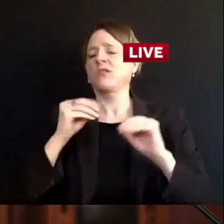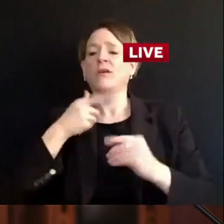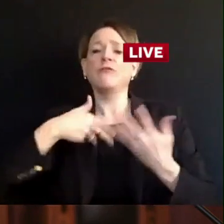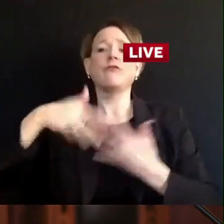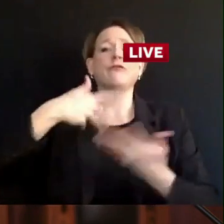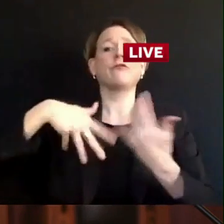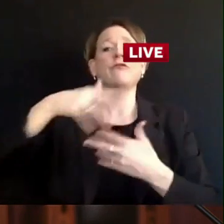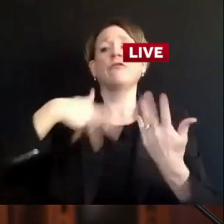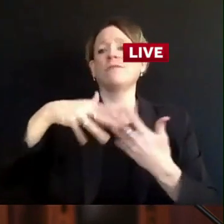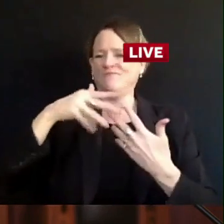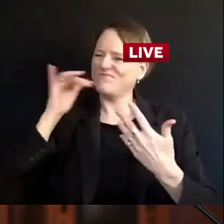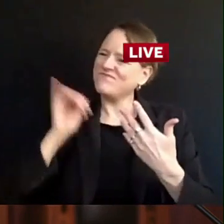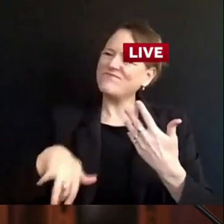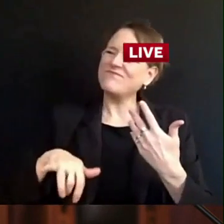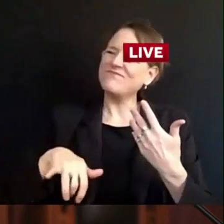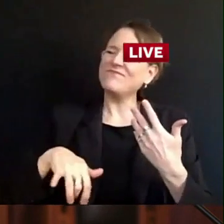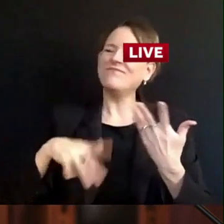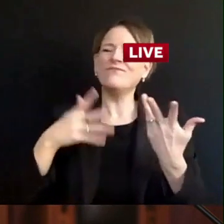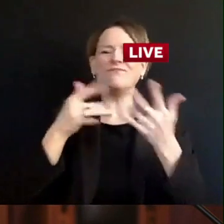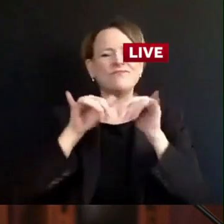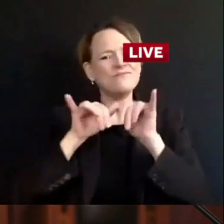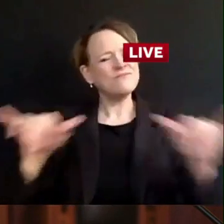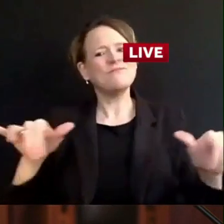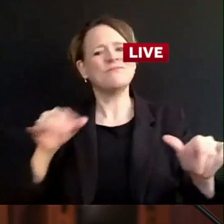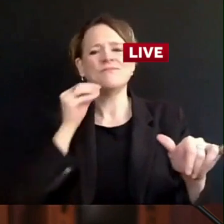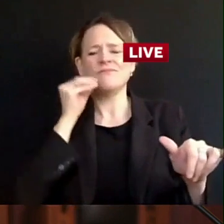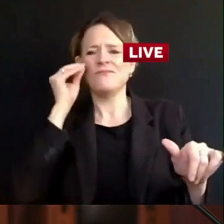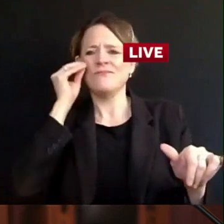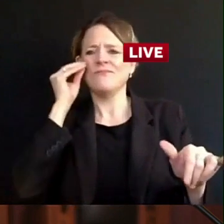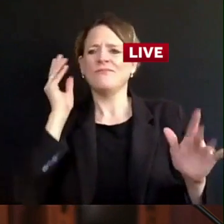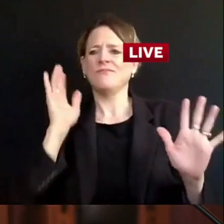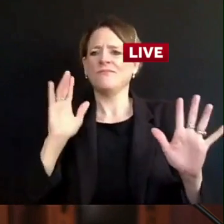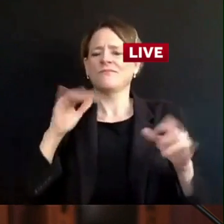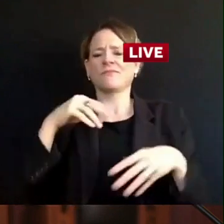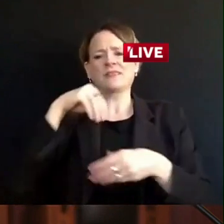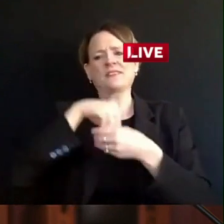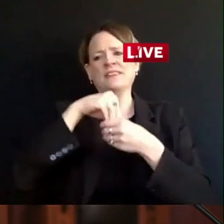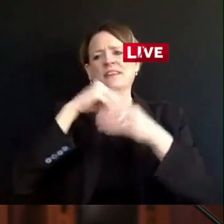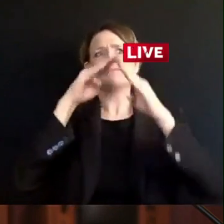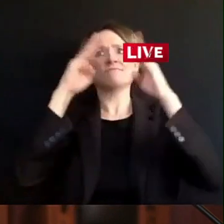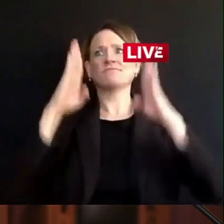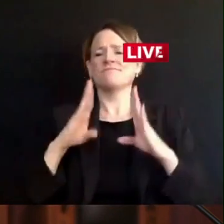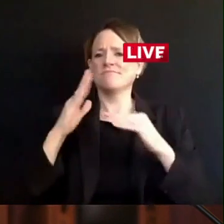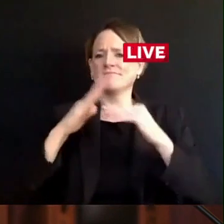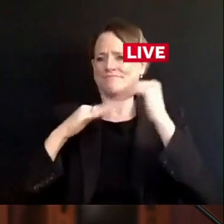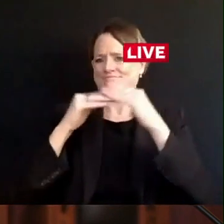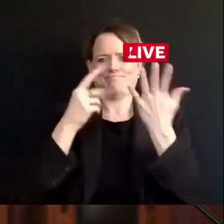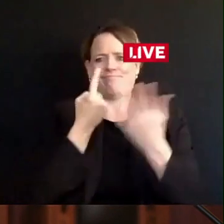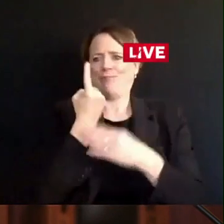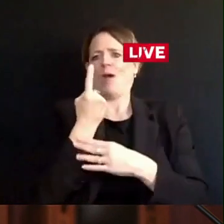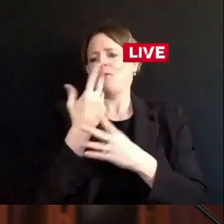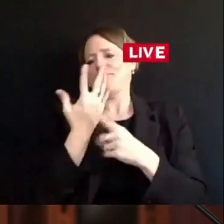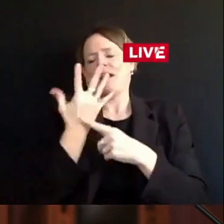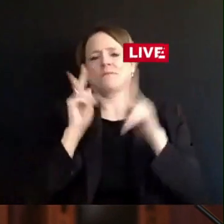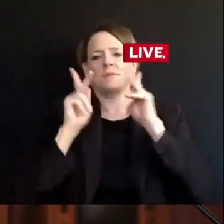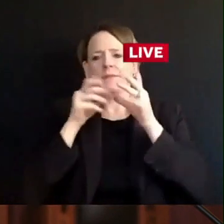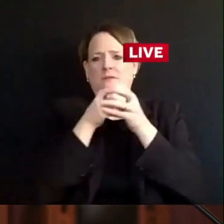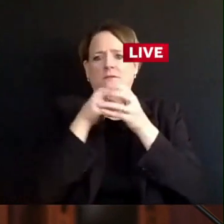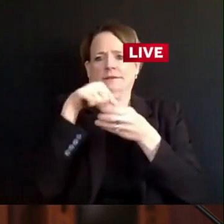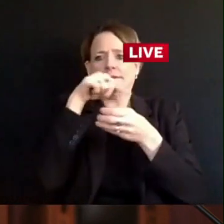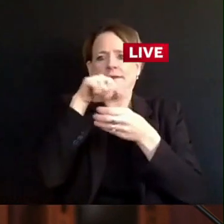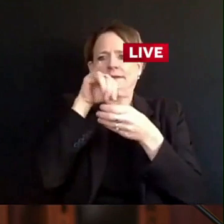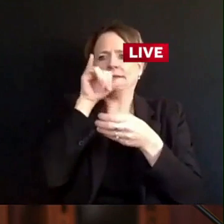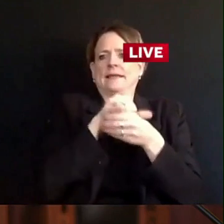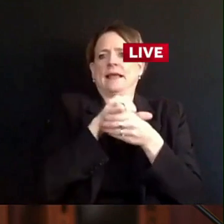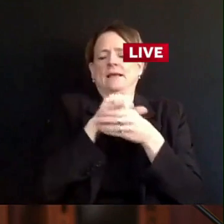And do everything that we can through those actions to stop the spread so that our healthcare systems, our local public health infrastructure,